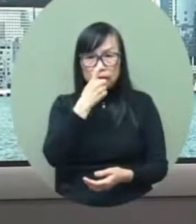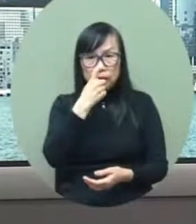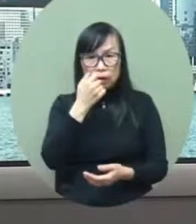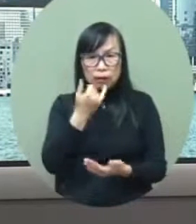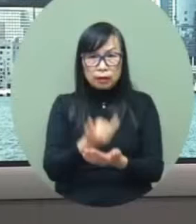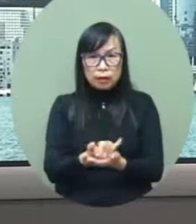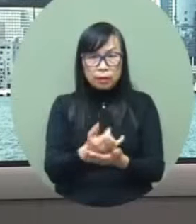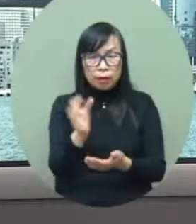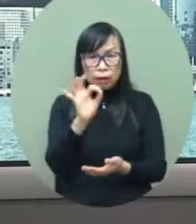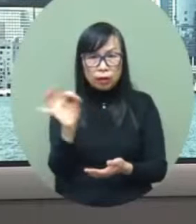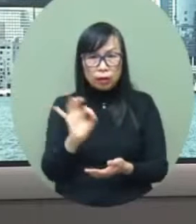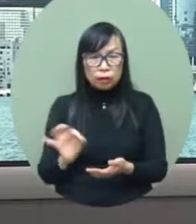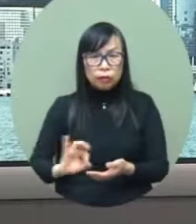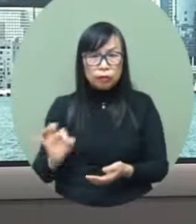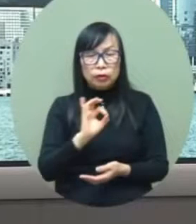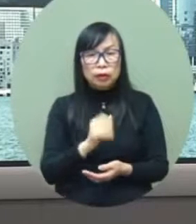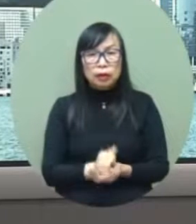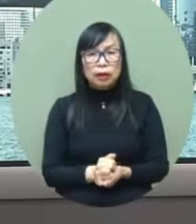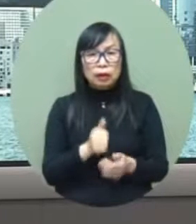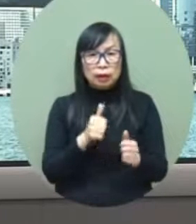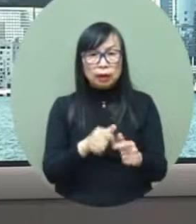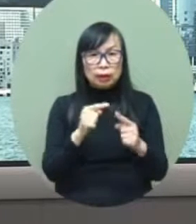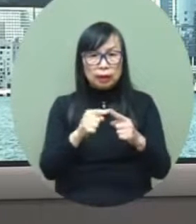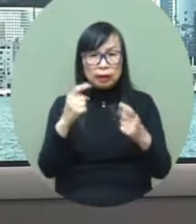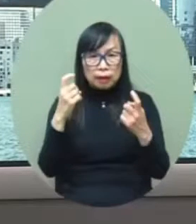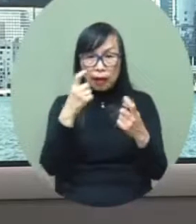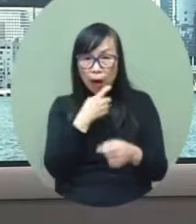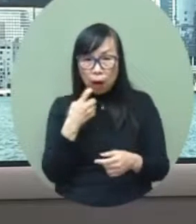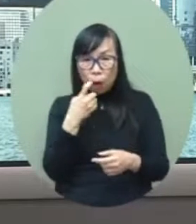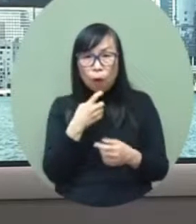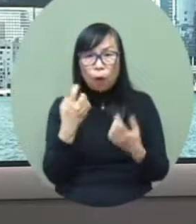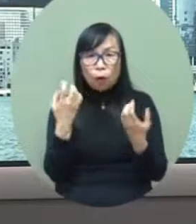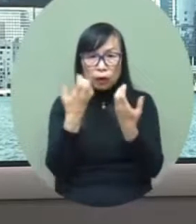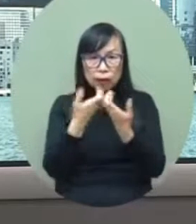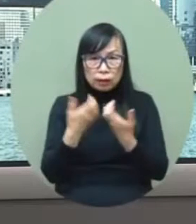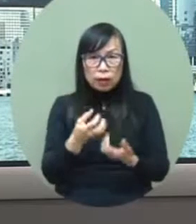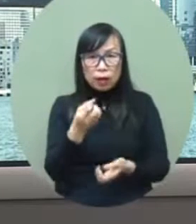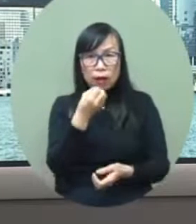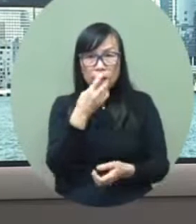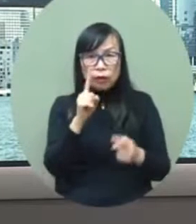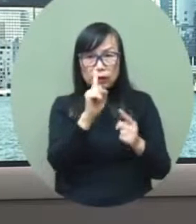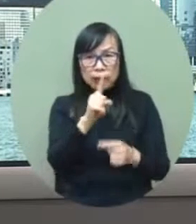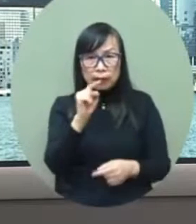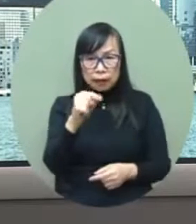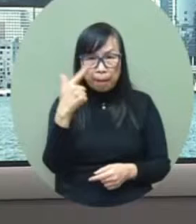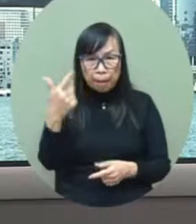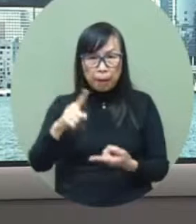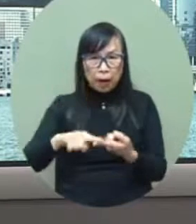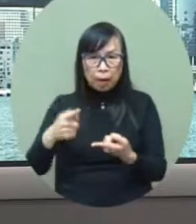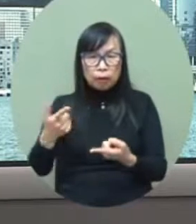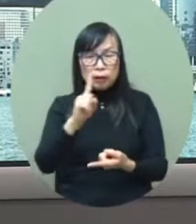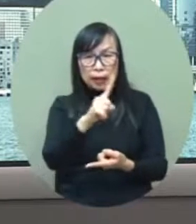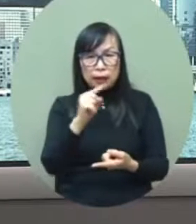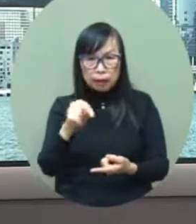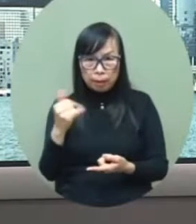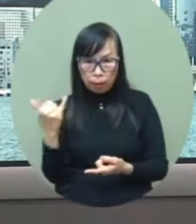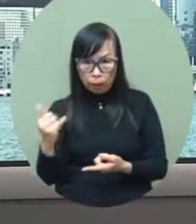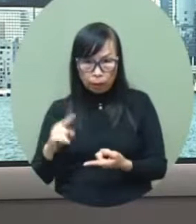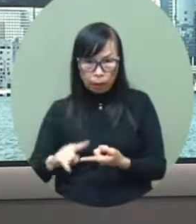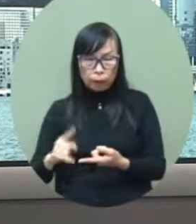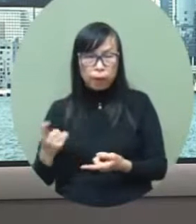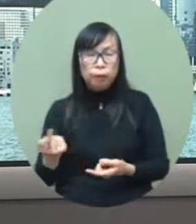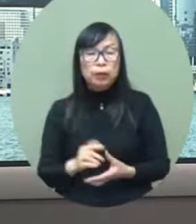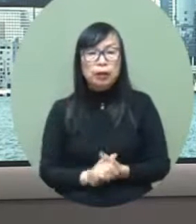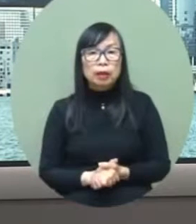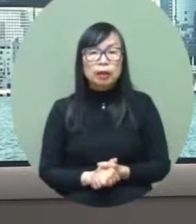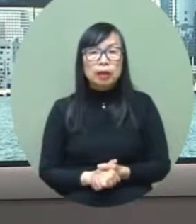the deaths of us um 6.7 million people to pass away and then um for